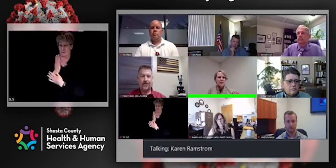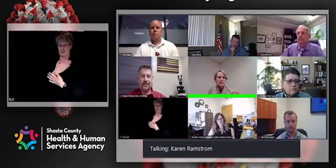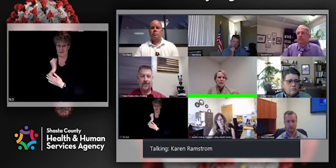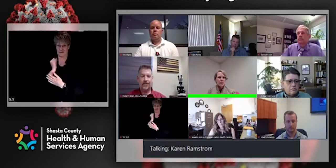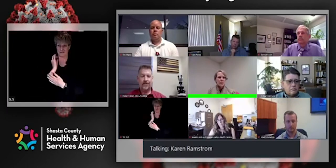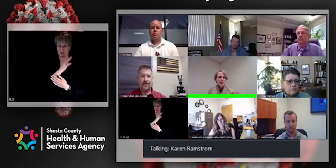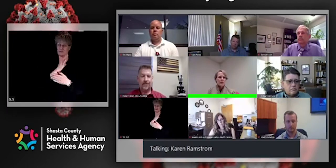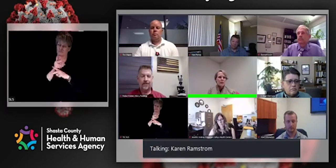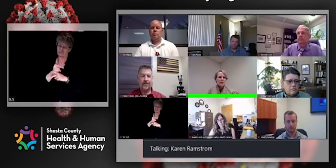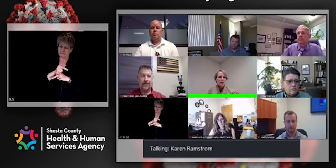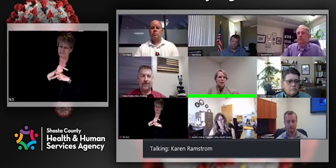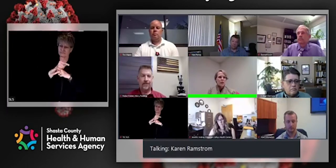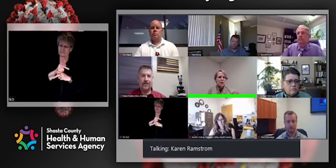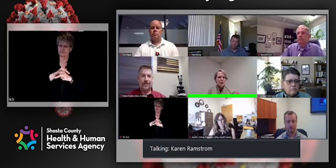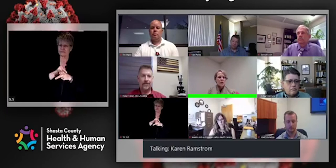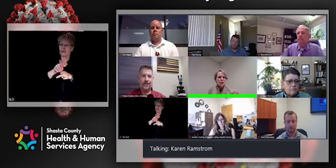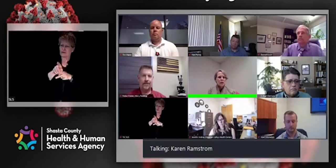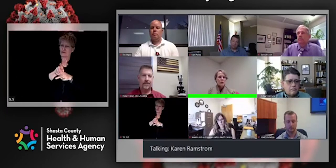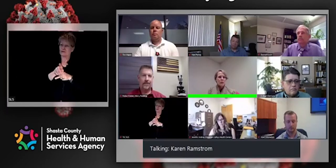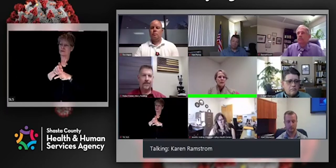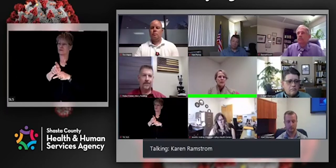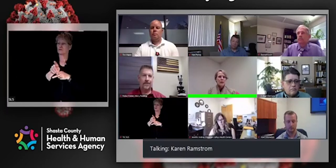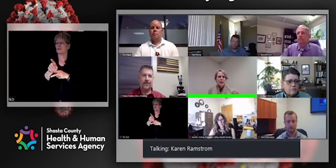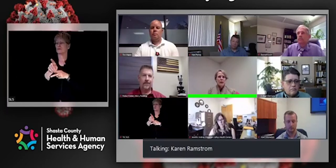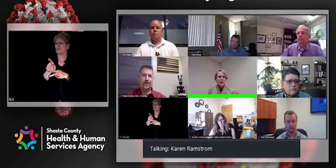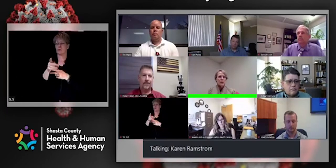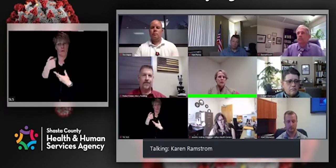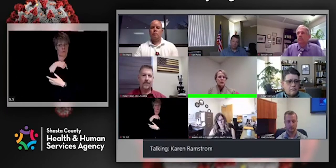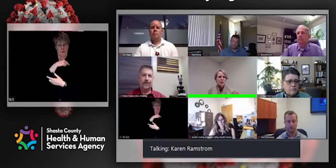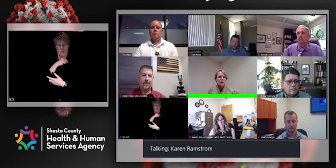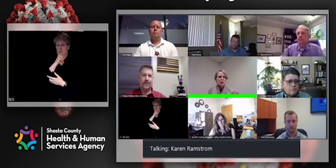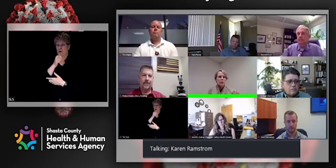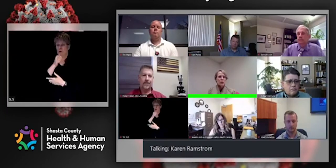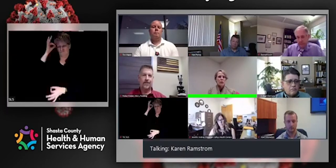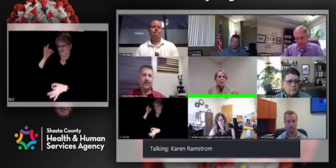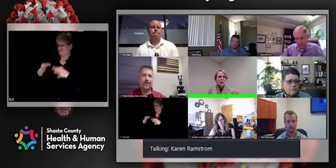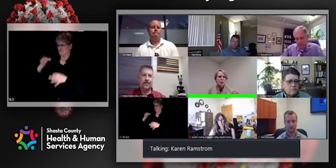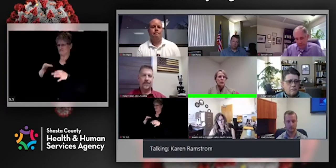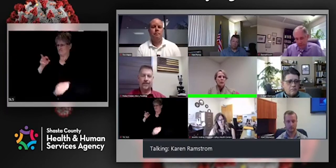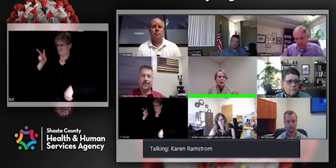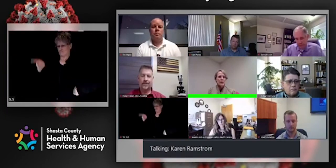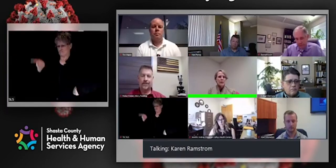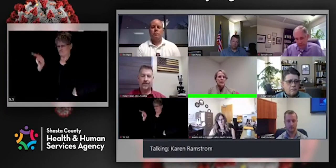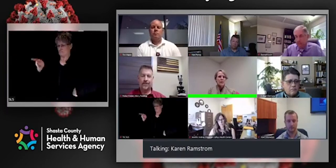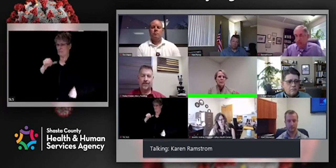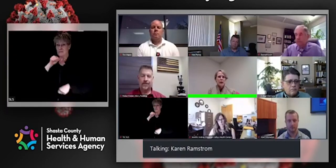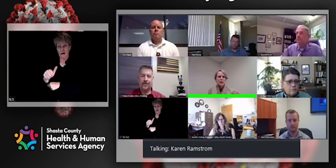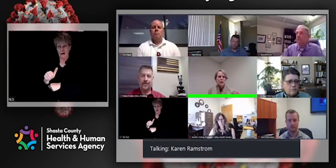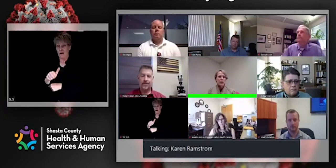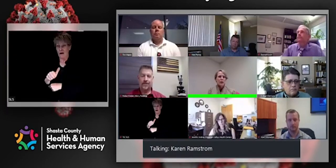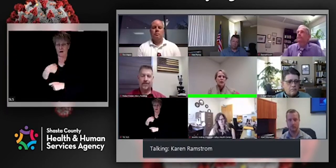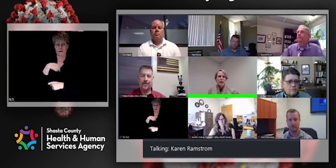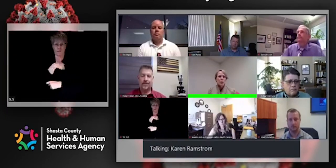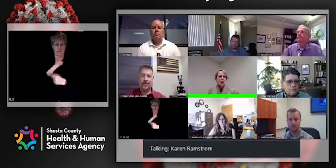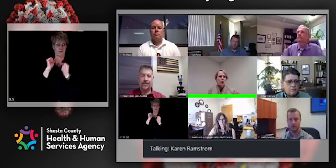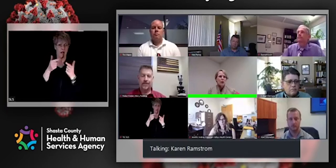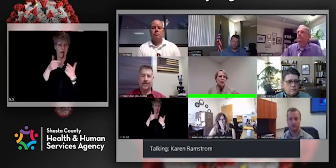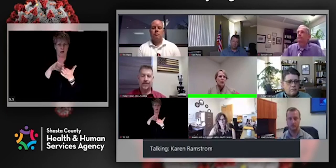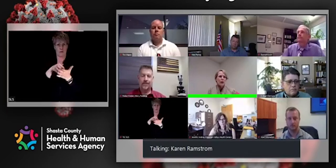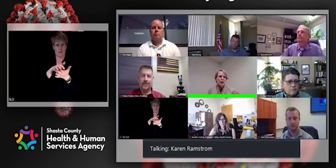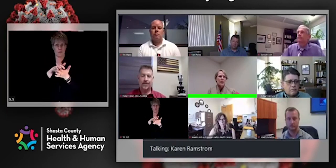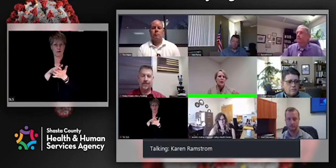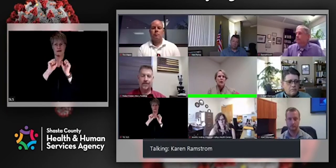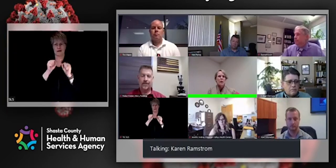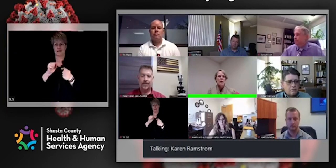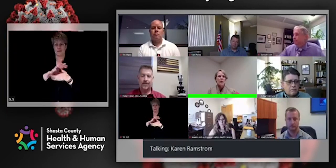daily basis to, to be, to not be judgmental either, because any of us are vulnerable. You know, we all do our best. This is behavior change. We're